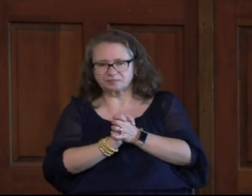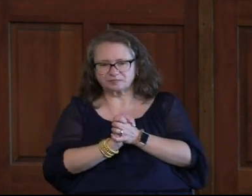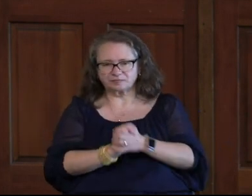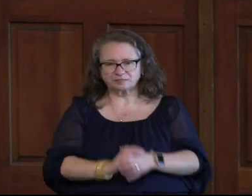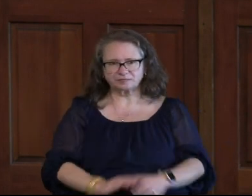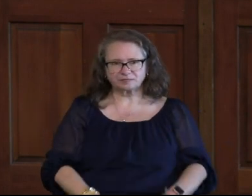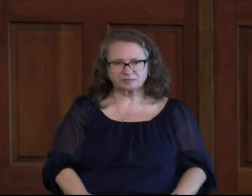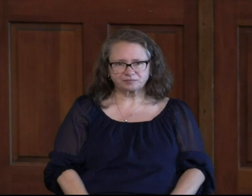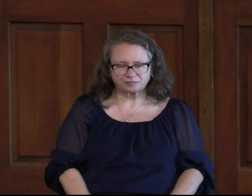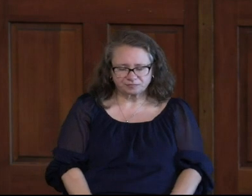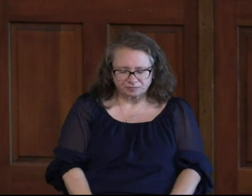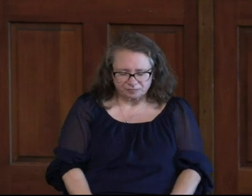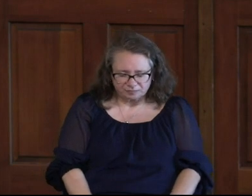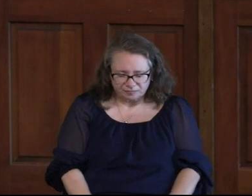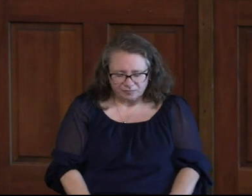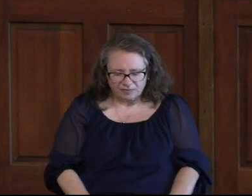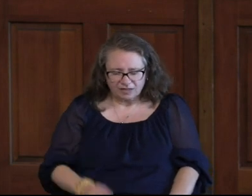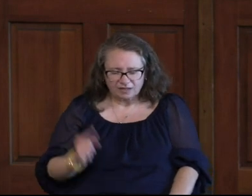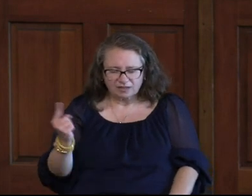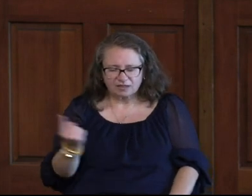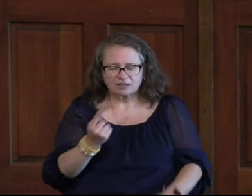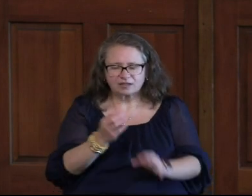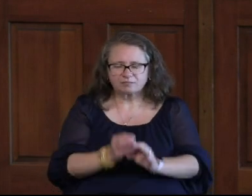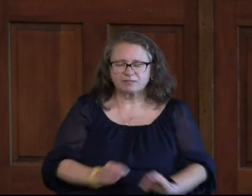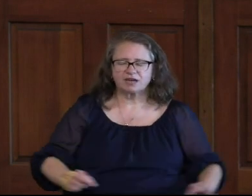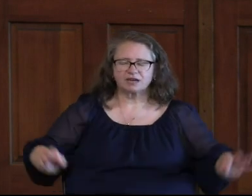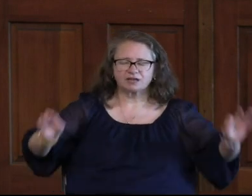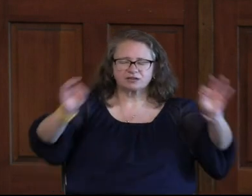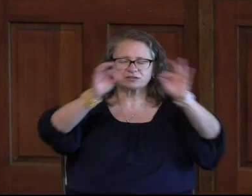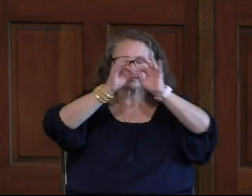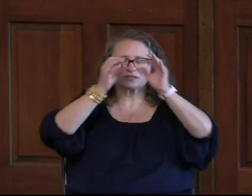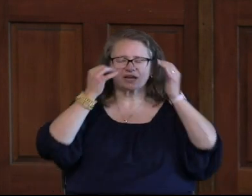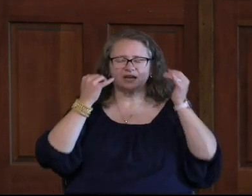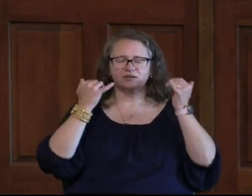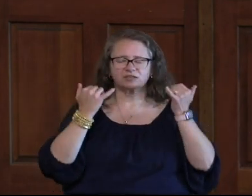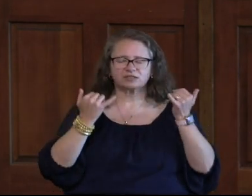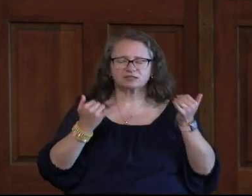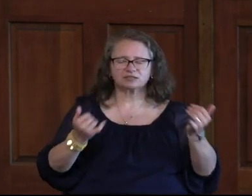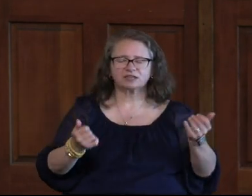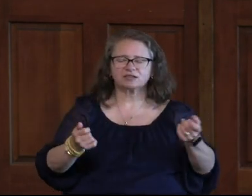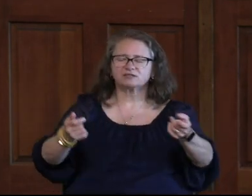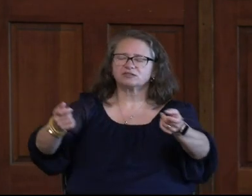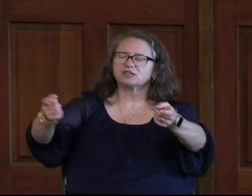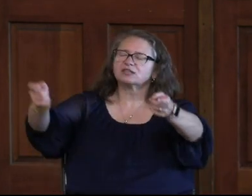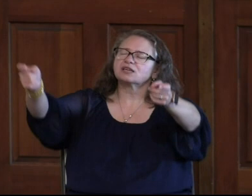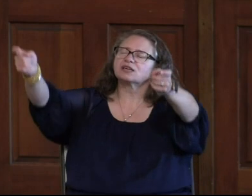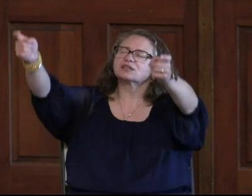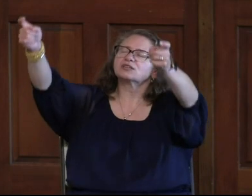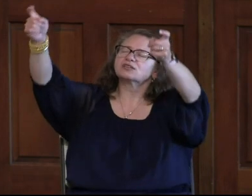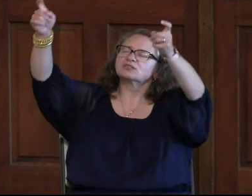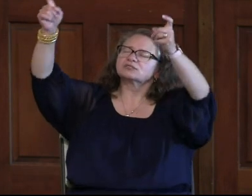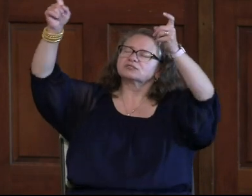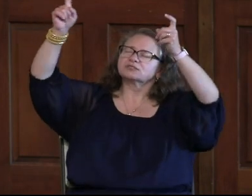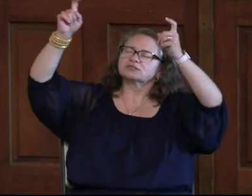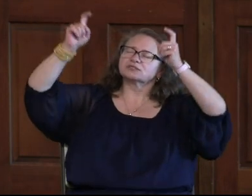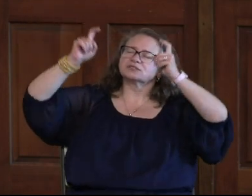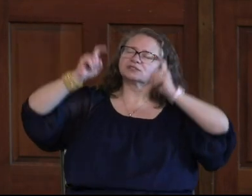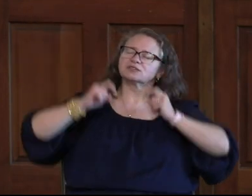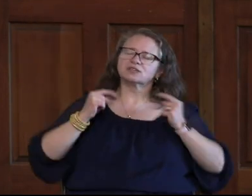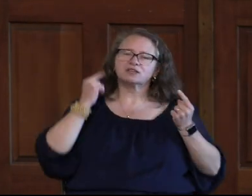the only thing that matters now is everything you